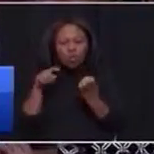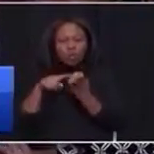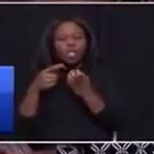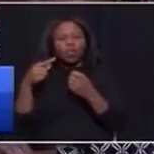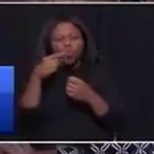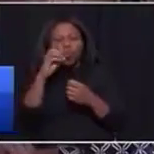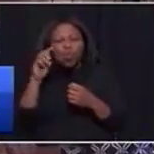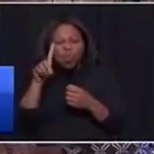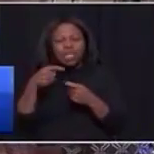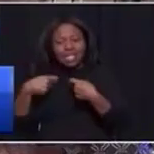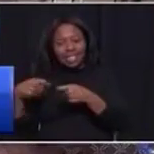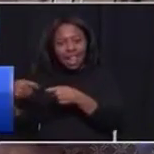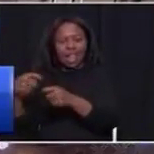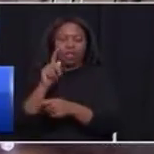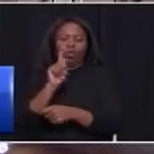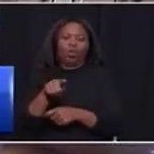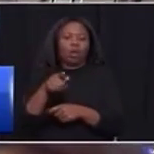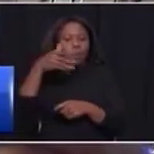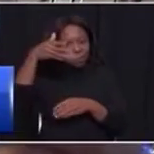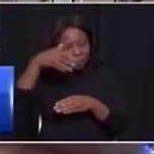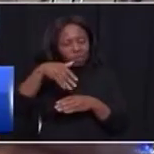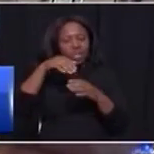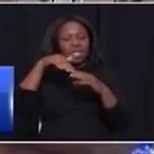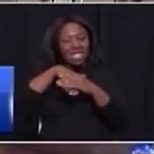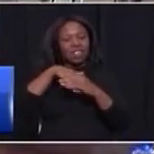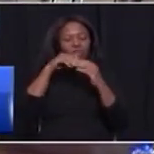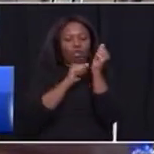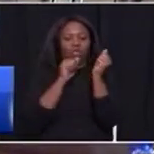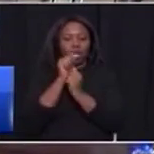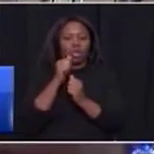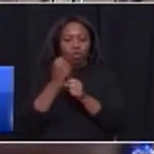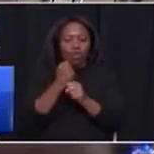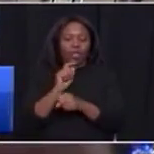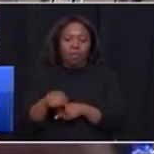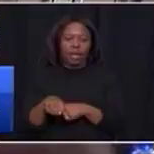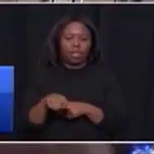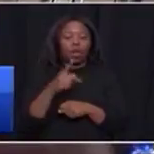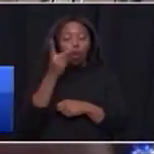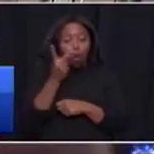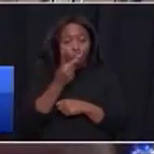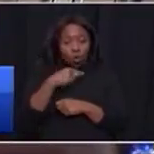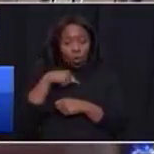It must be part of the infrastructure that we create. We will also release